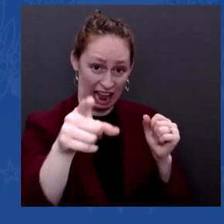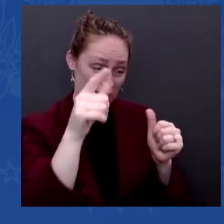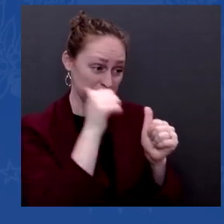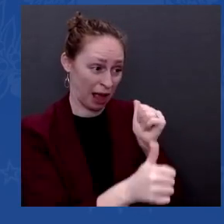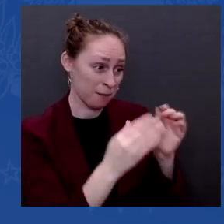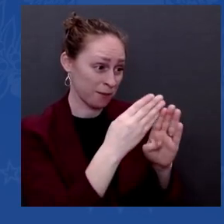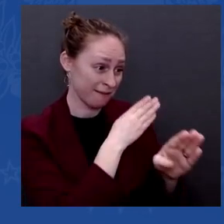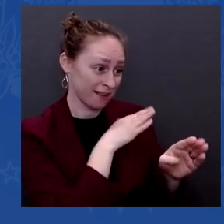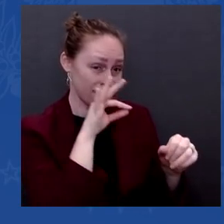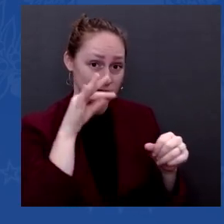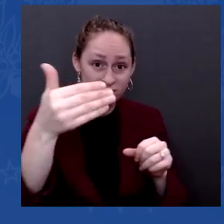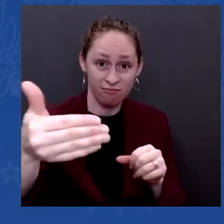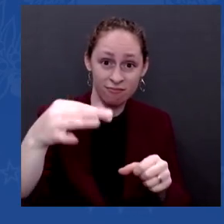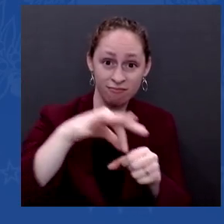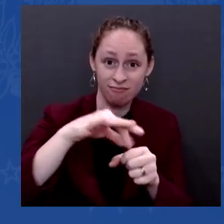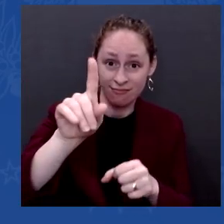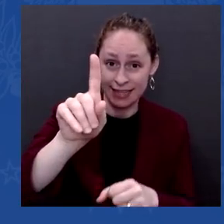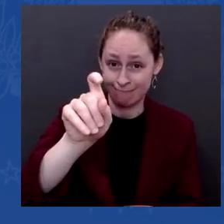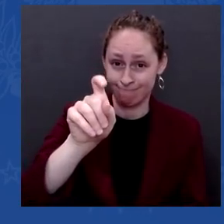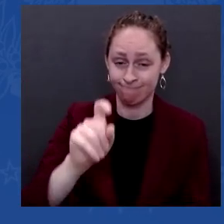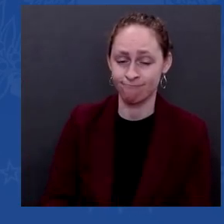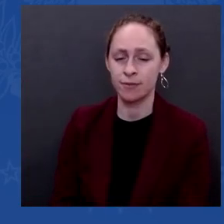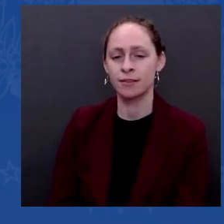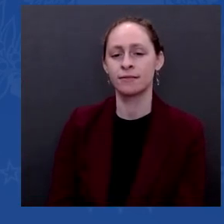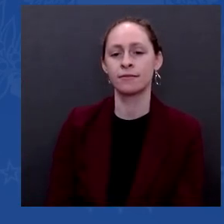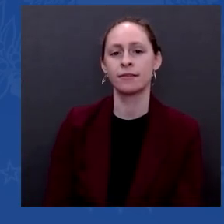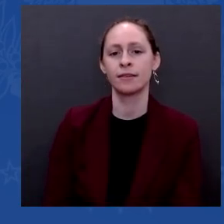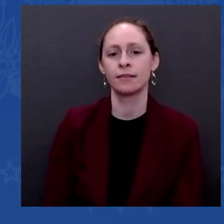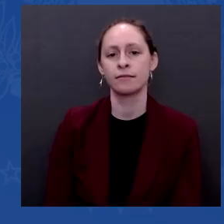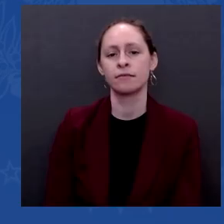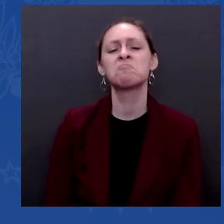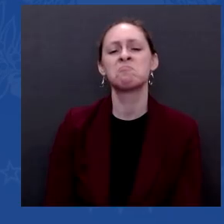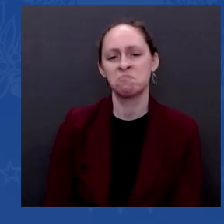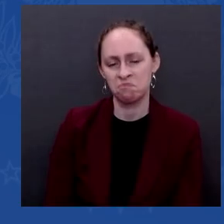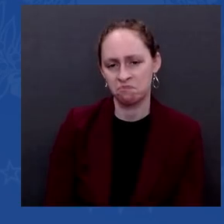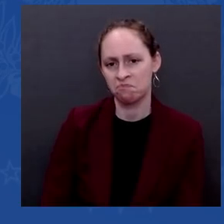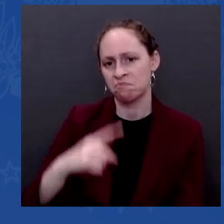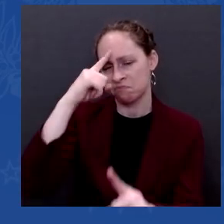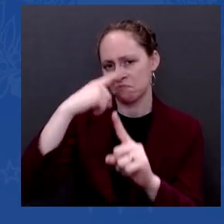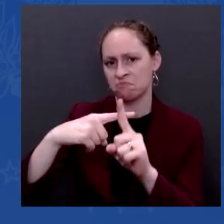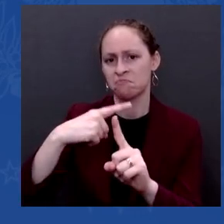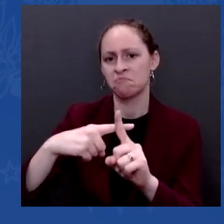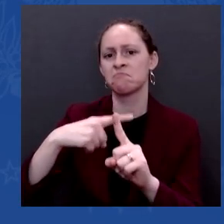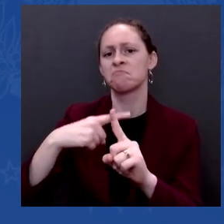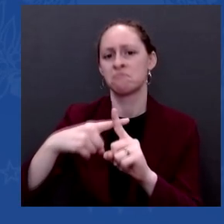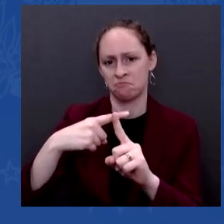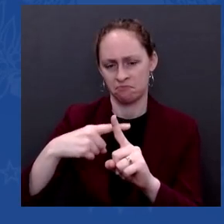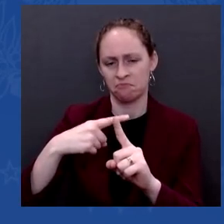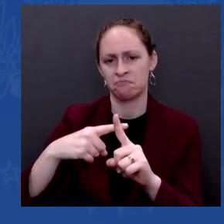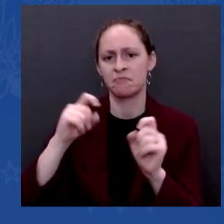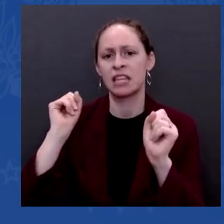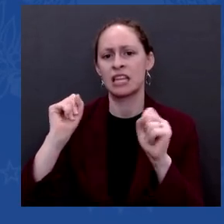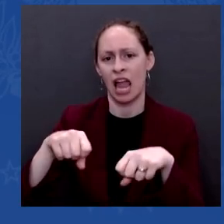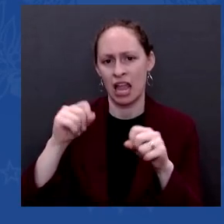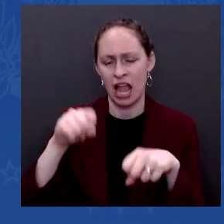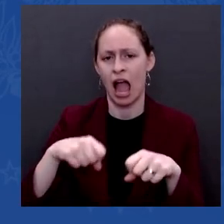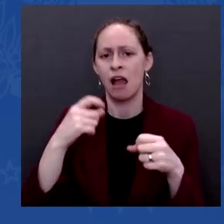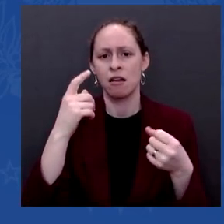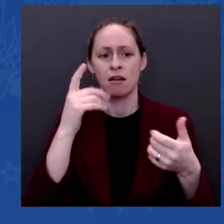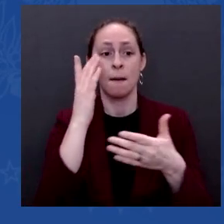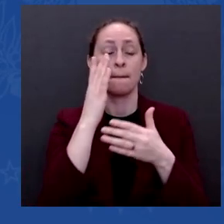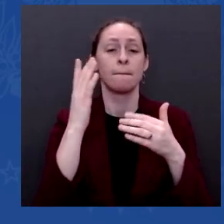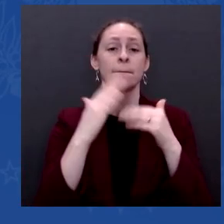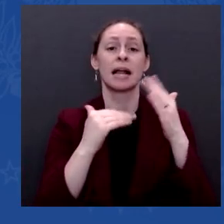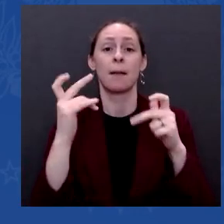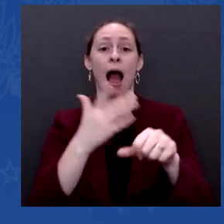chunks of the Build Back Better law signed into law. And I'm confident that we can take the case to the American people that the